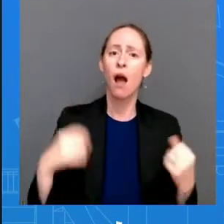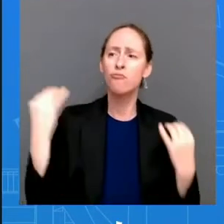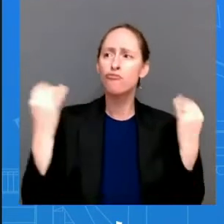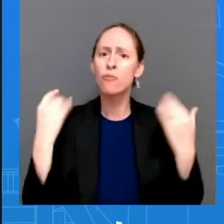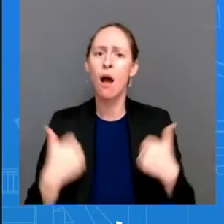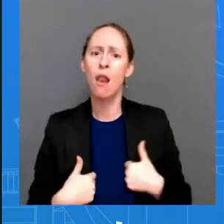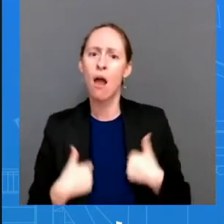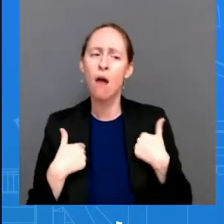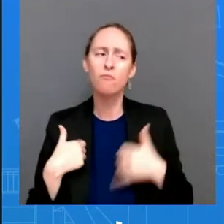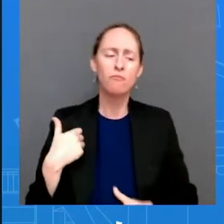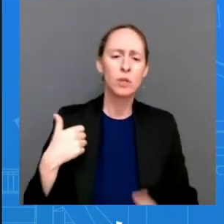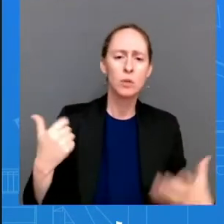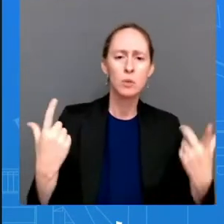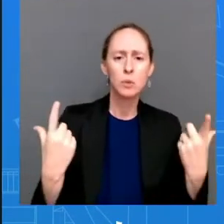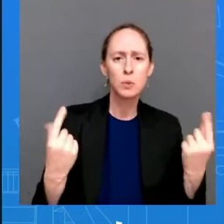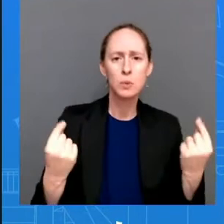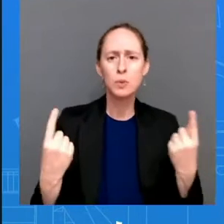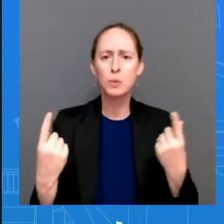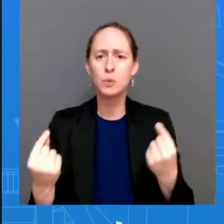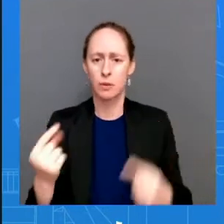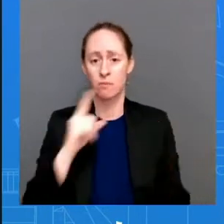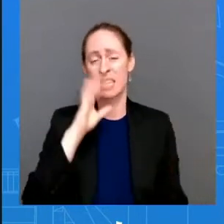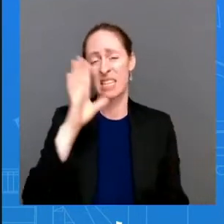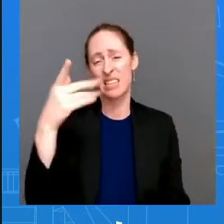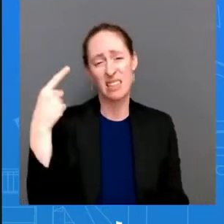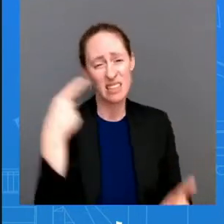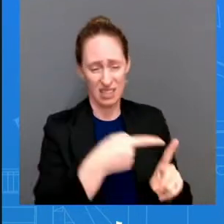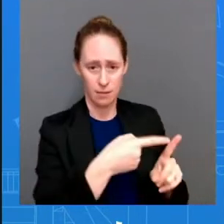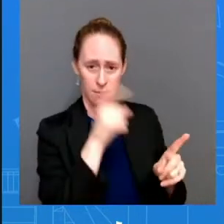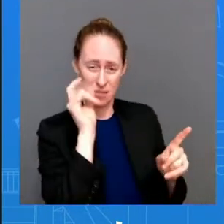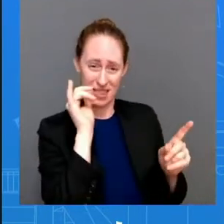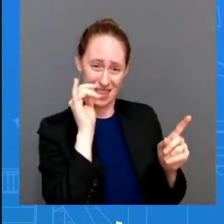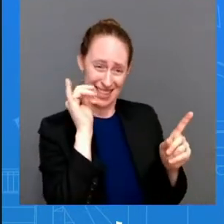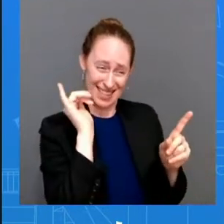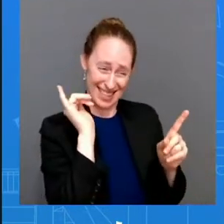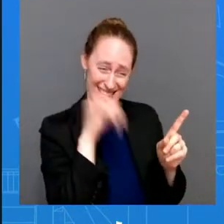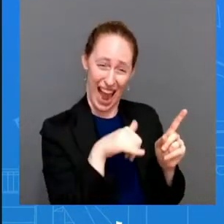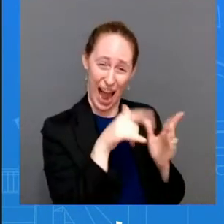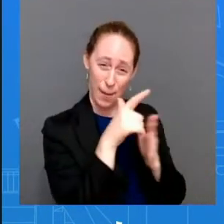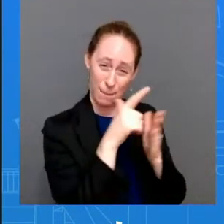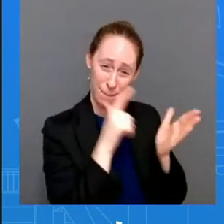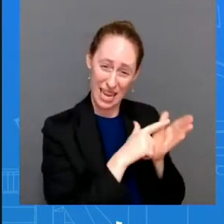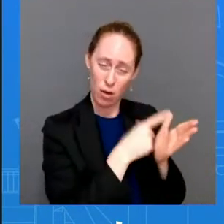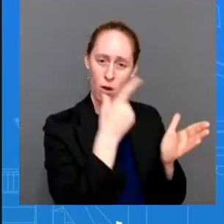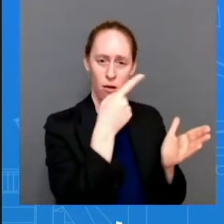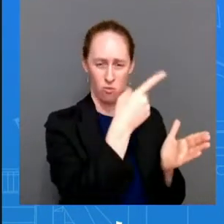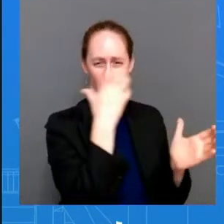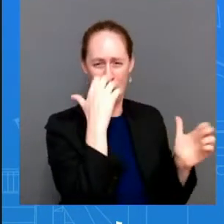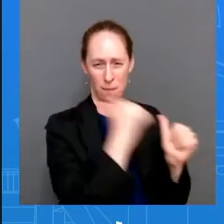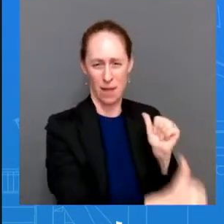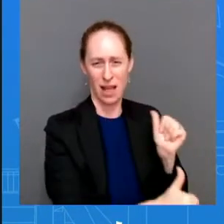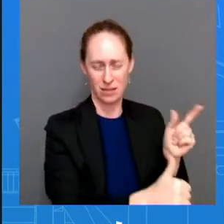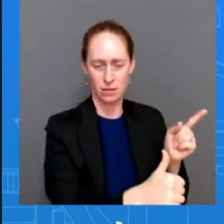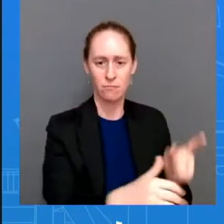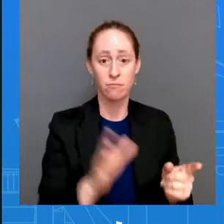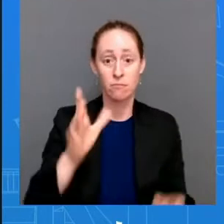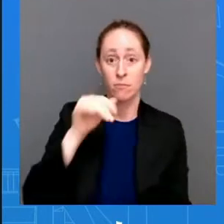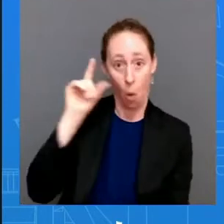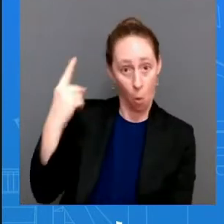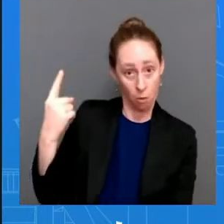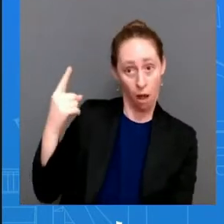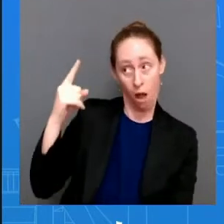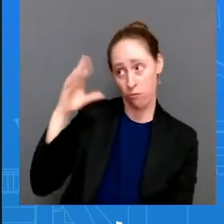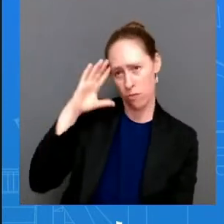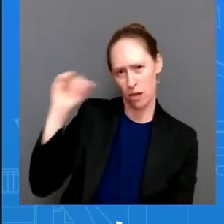exactly that and it's not just him it's majority of the american people believe this they believe they believe that a woman's right to choose